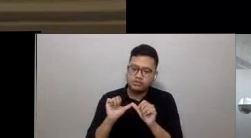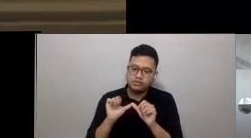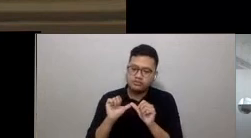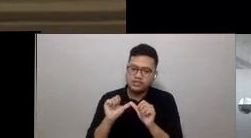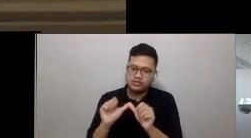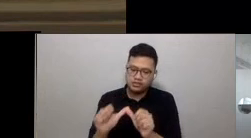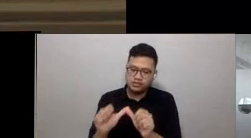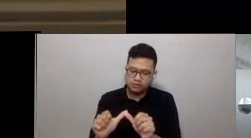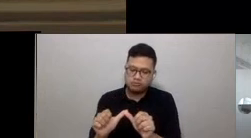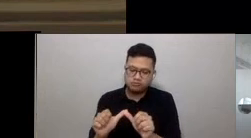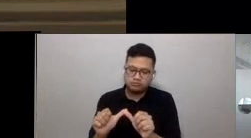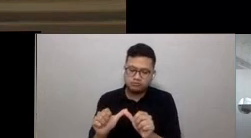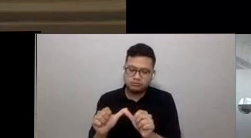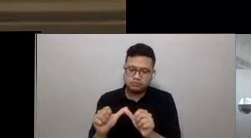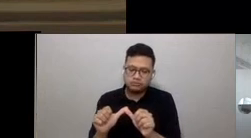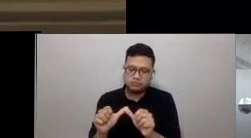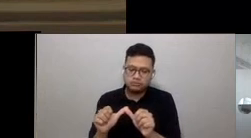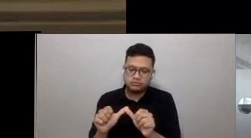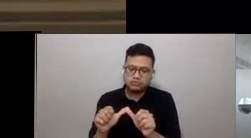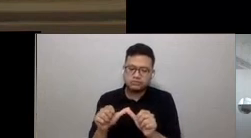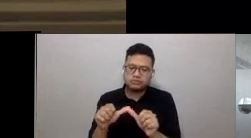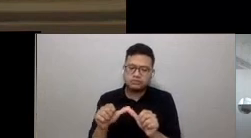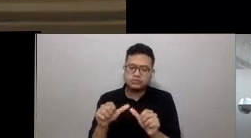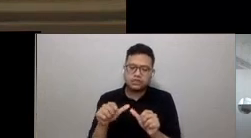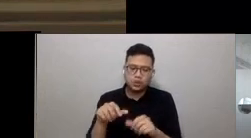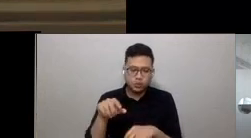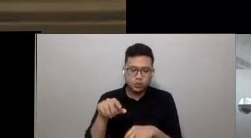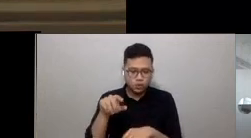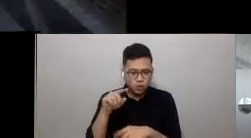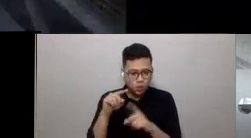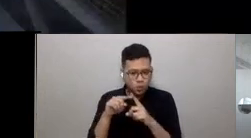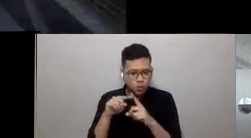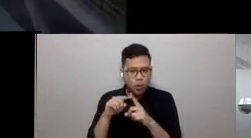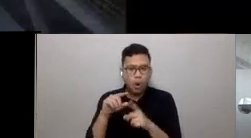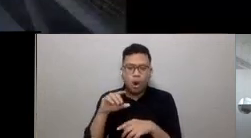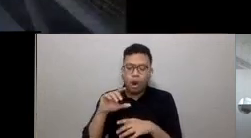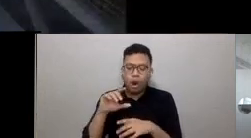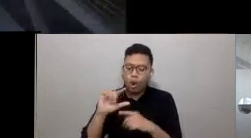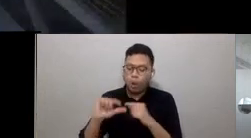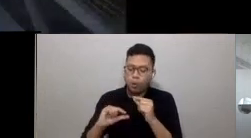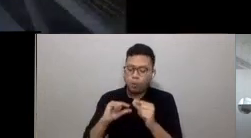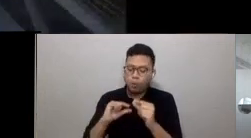form a localised counterpoint to globalisation.